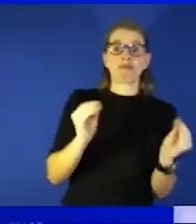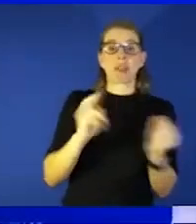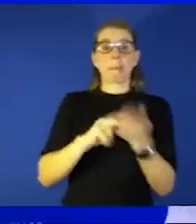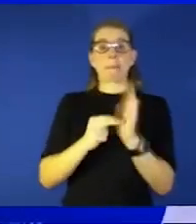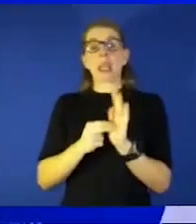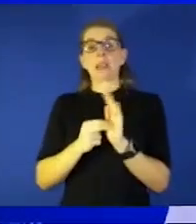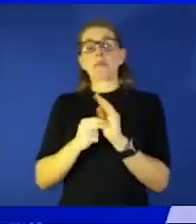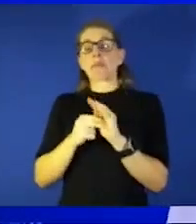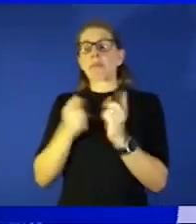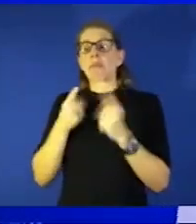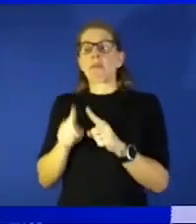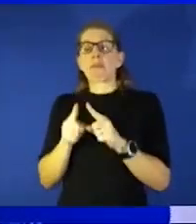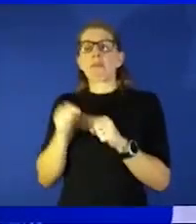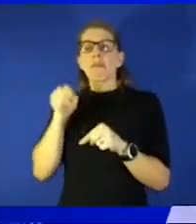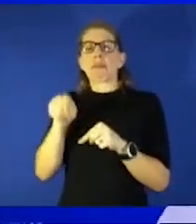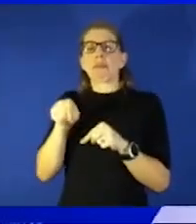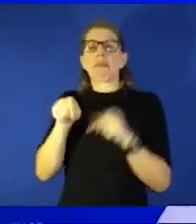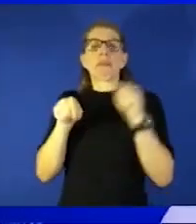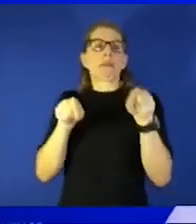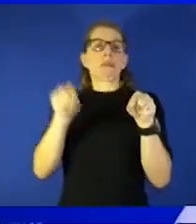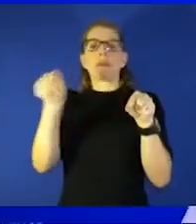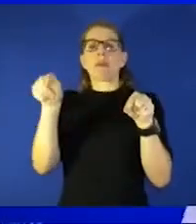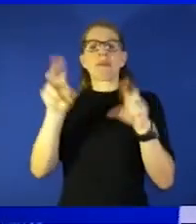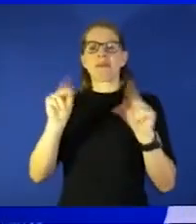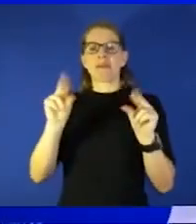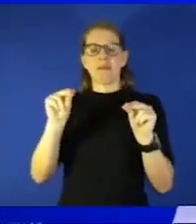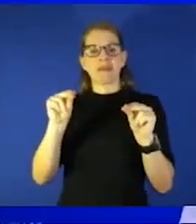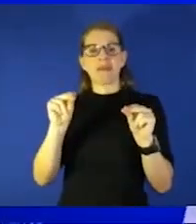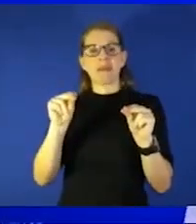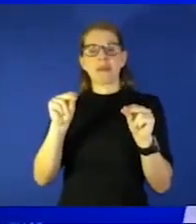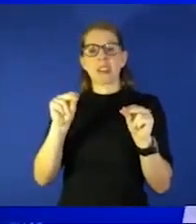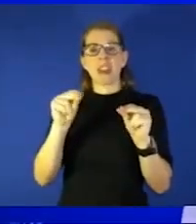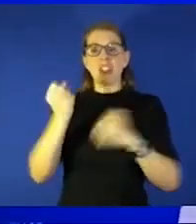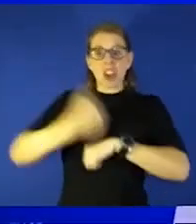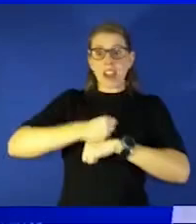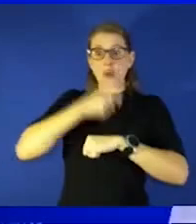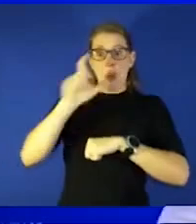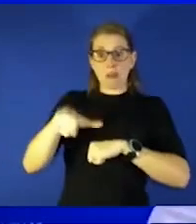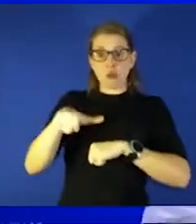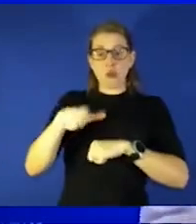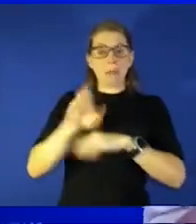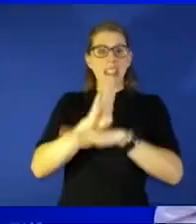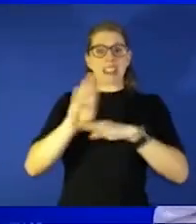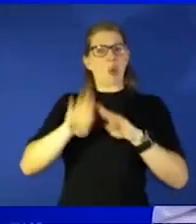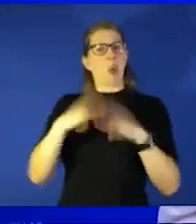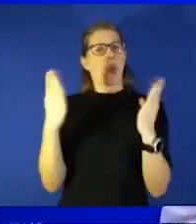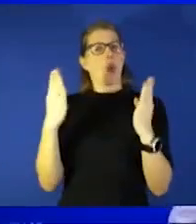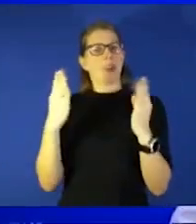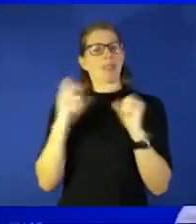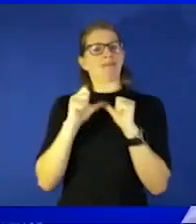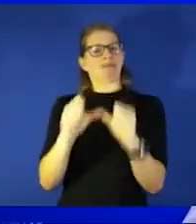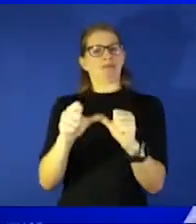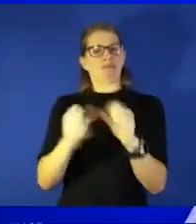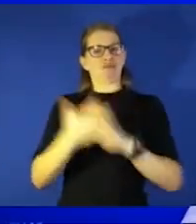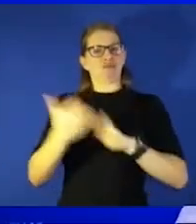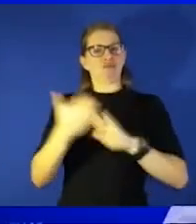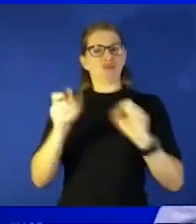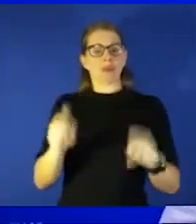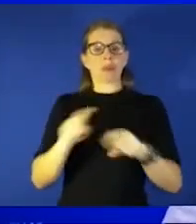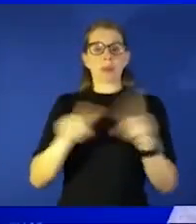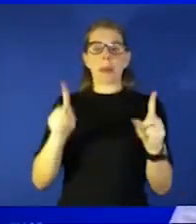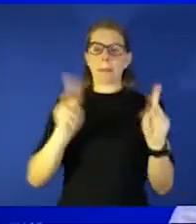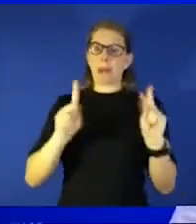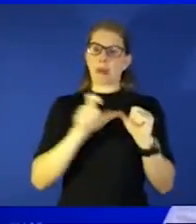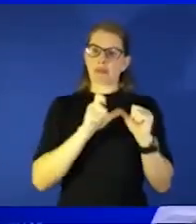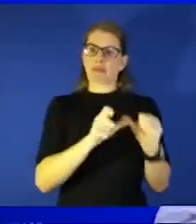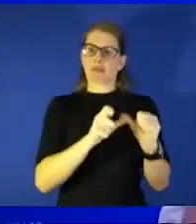you know we agree with I don't think you have to do those shutdowns we can keep businesses open but at the same time we can keep people healthy so that